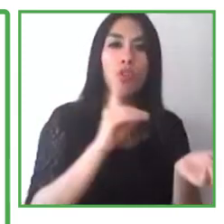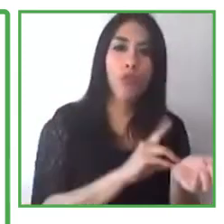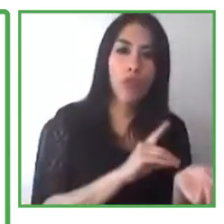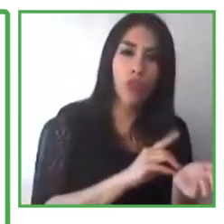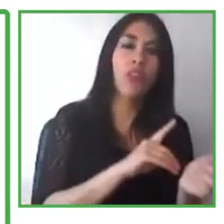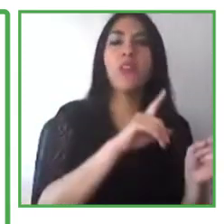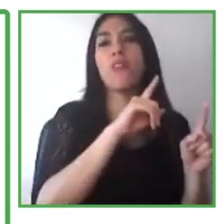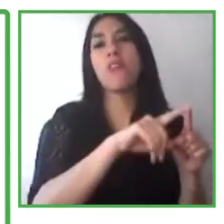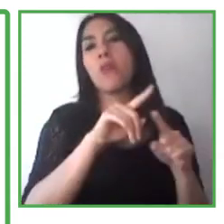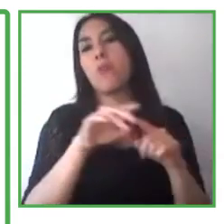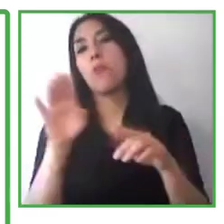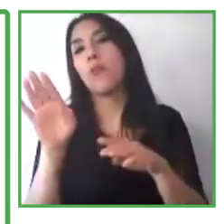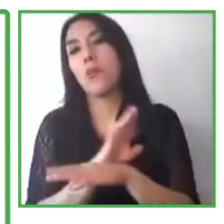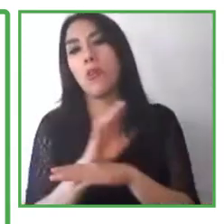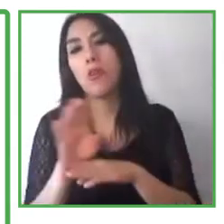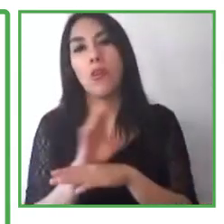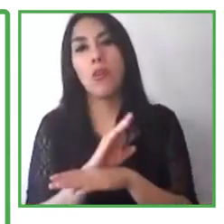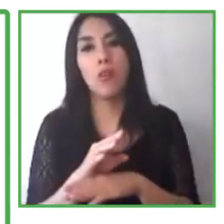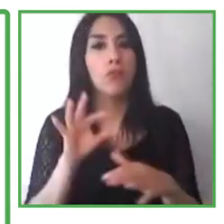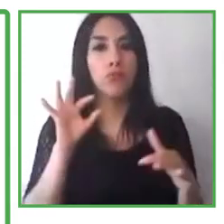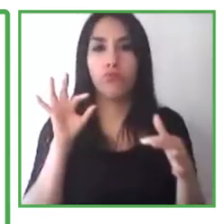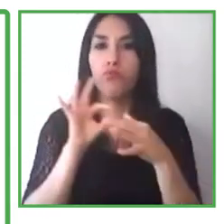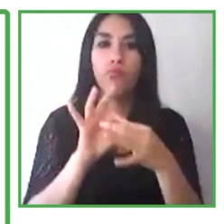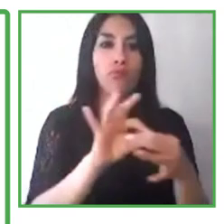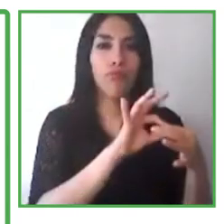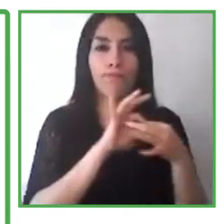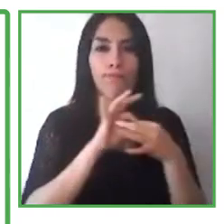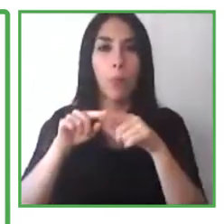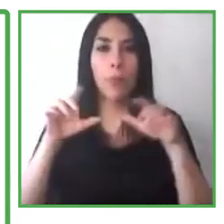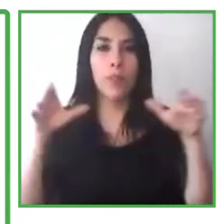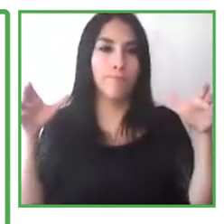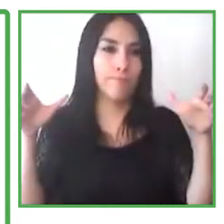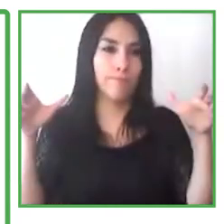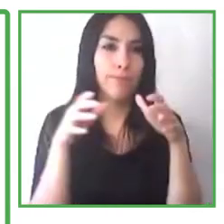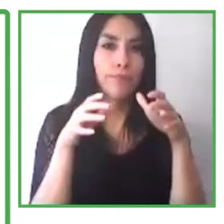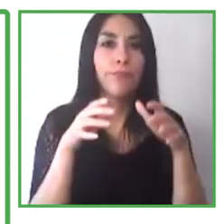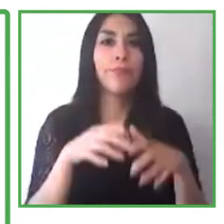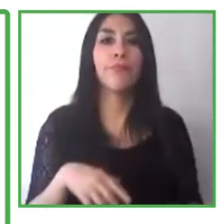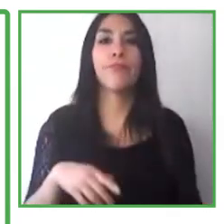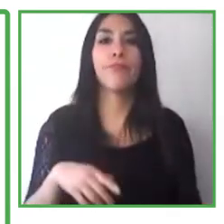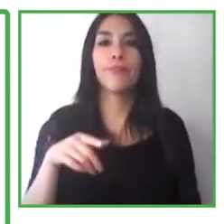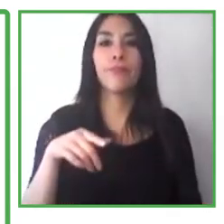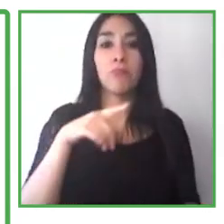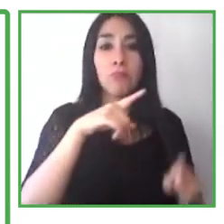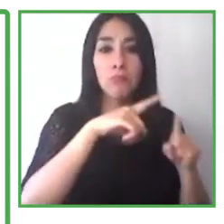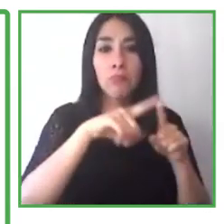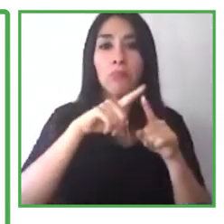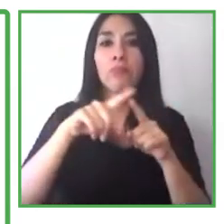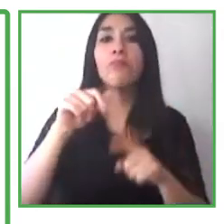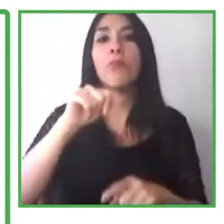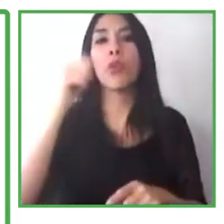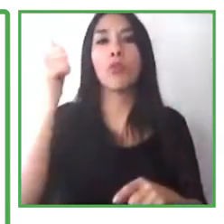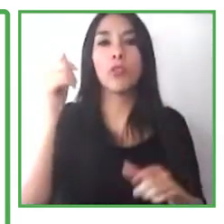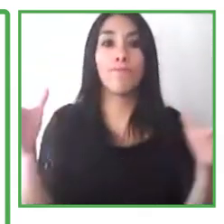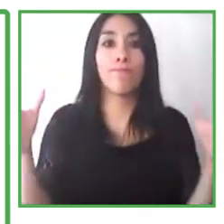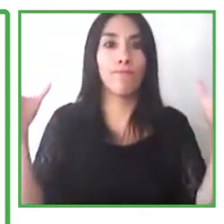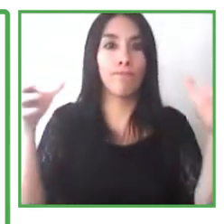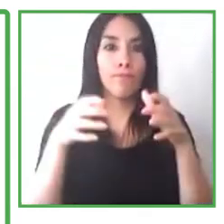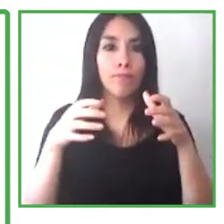our CIO office, really to make sure that we could approach disability inclusion